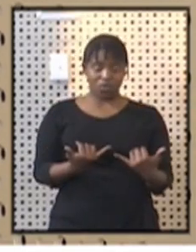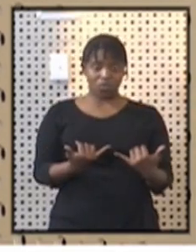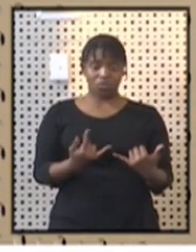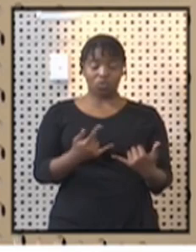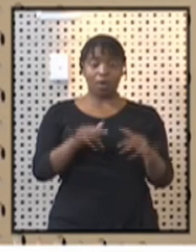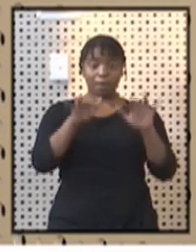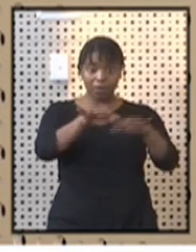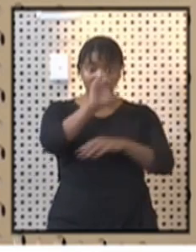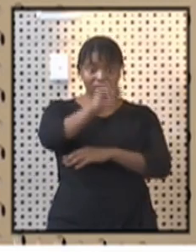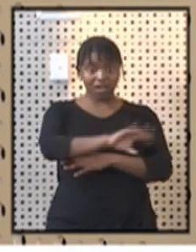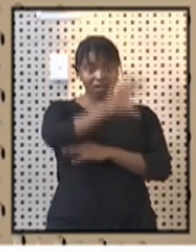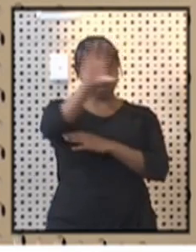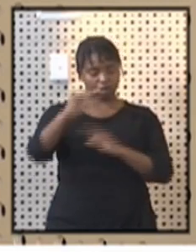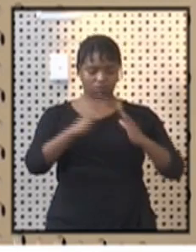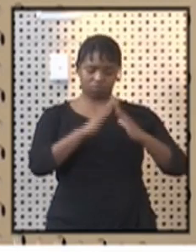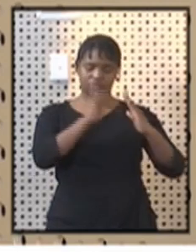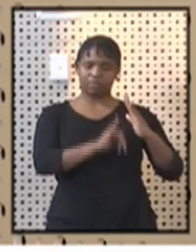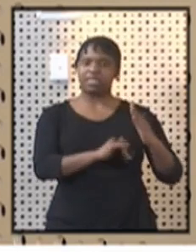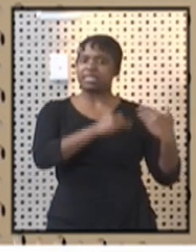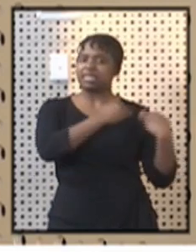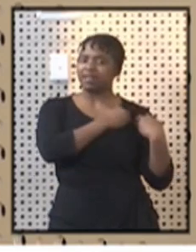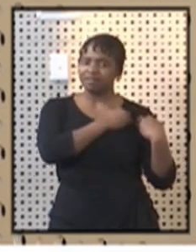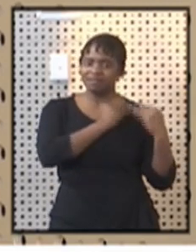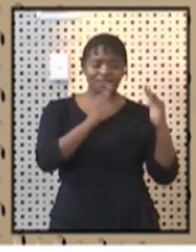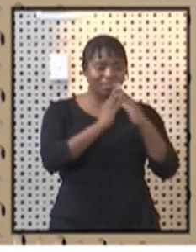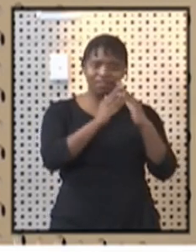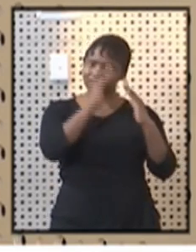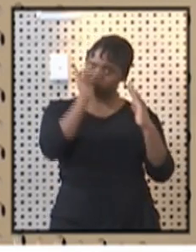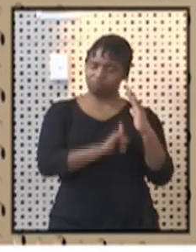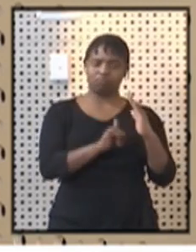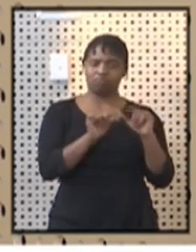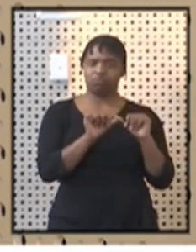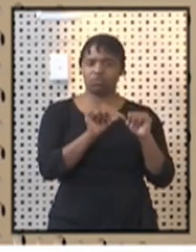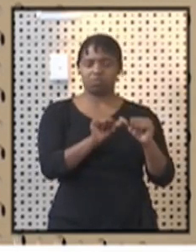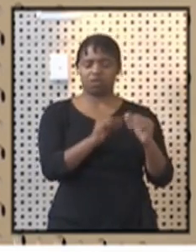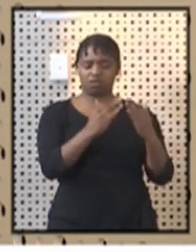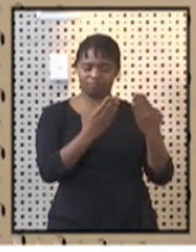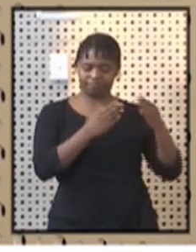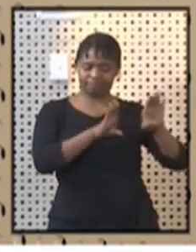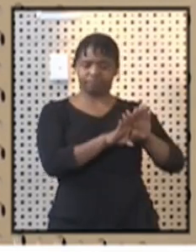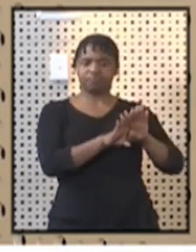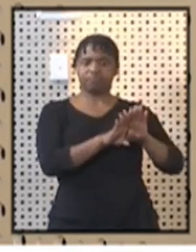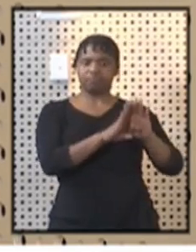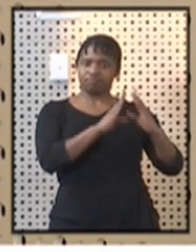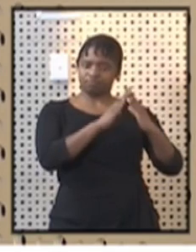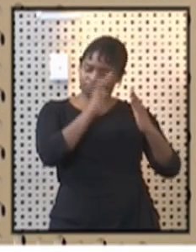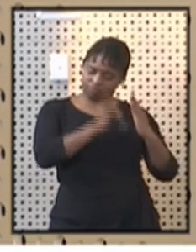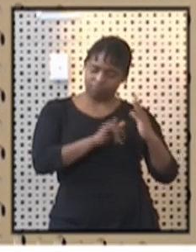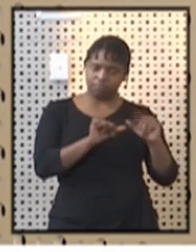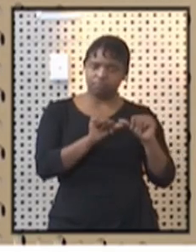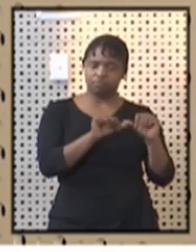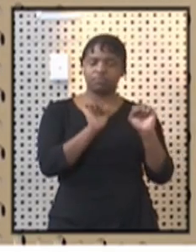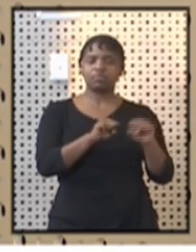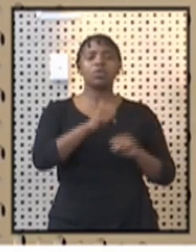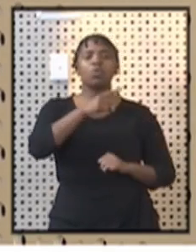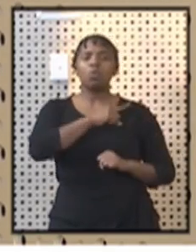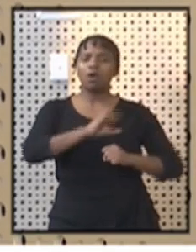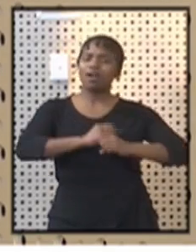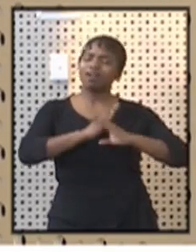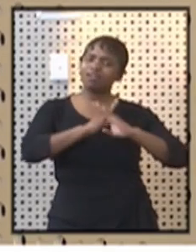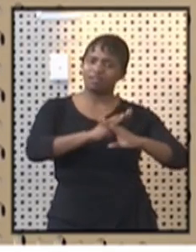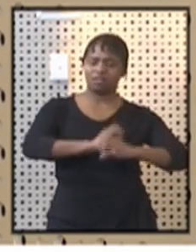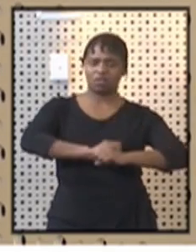always say, let's stay safe. Let's stay home. Let's make sure that we support government in the efforts to fight COVID